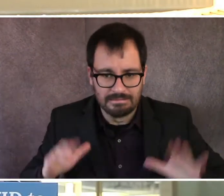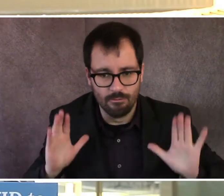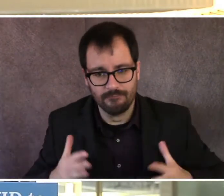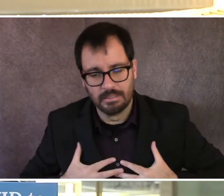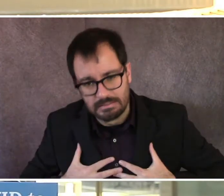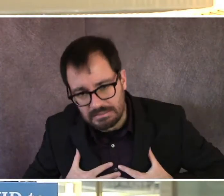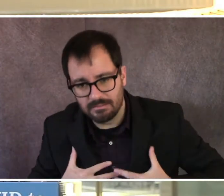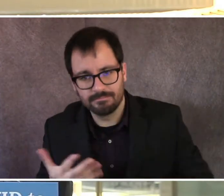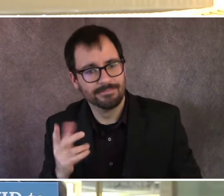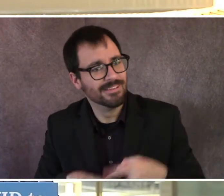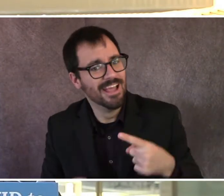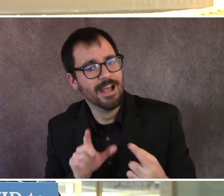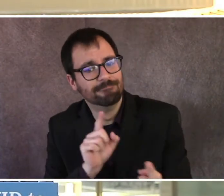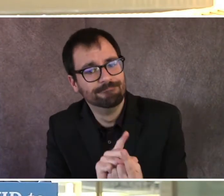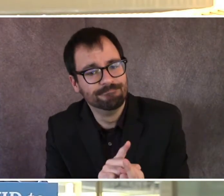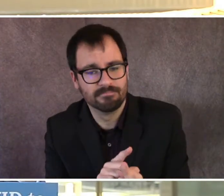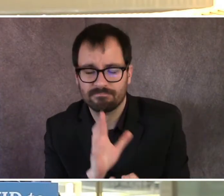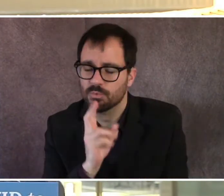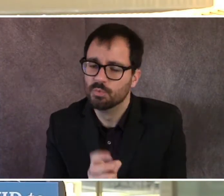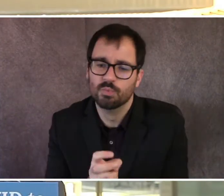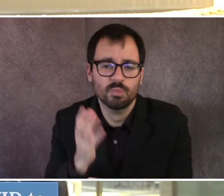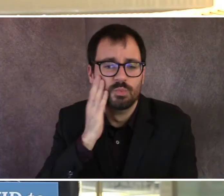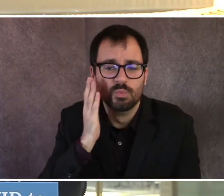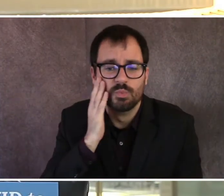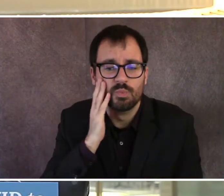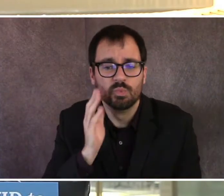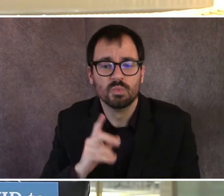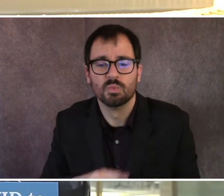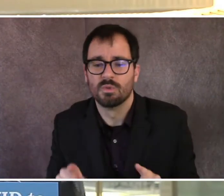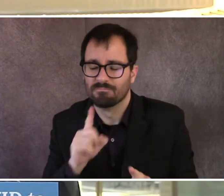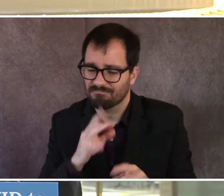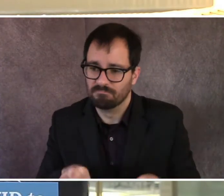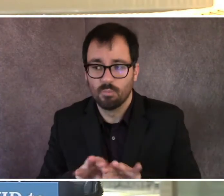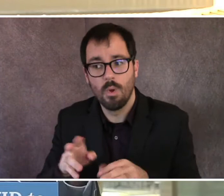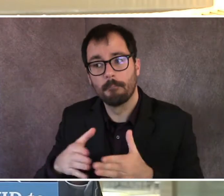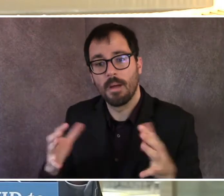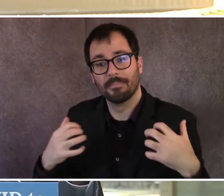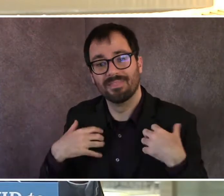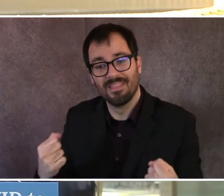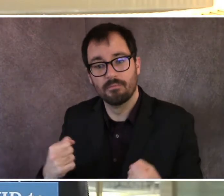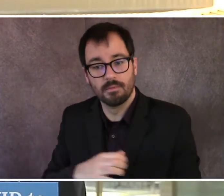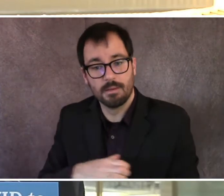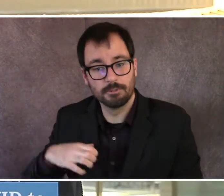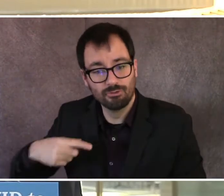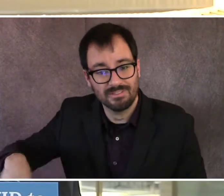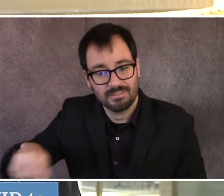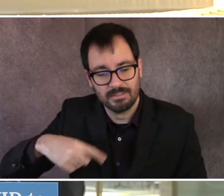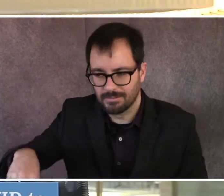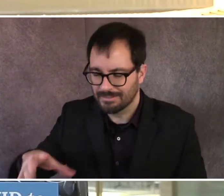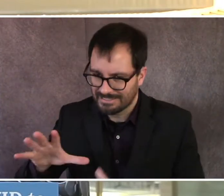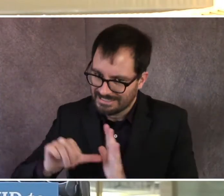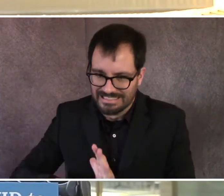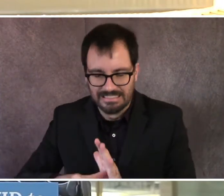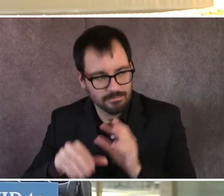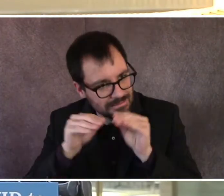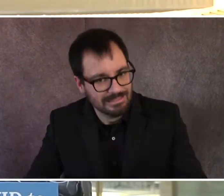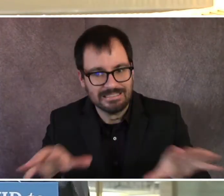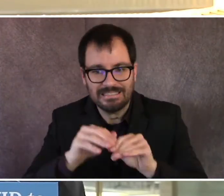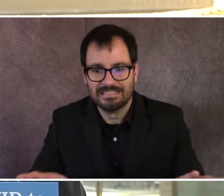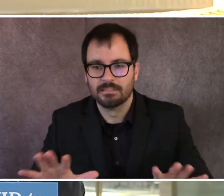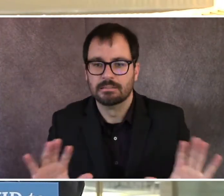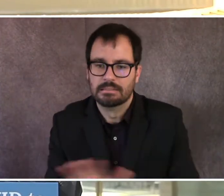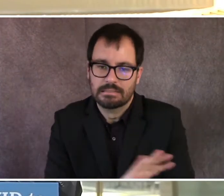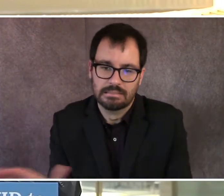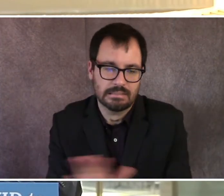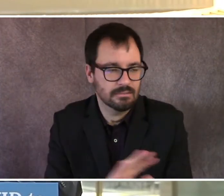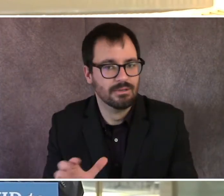But one of the things we're going to do through the public health commission is really push out messaging around how to celebrate the holidays, um, and live with COVID at the same time.